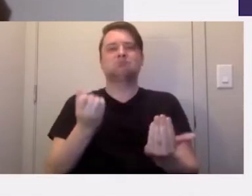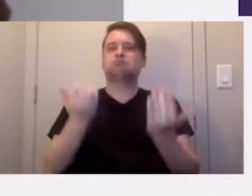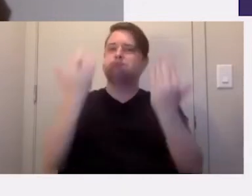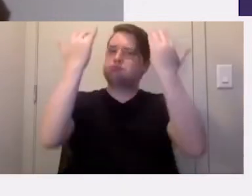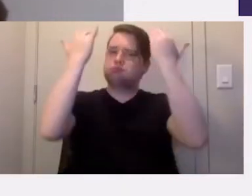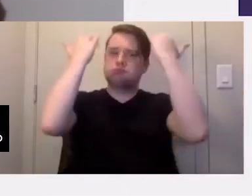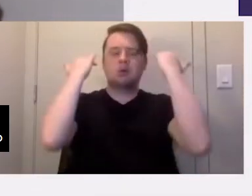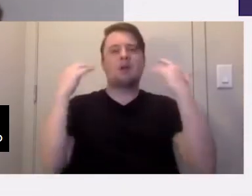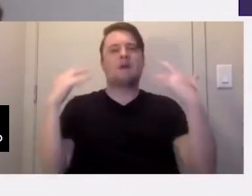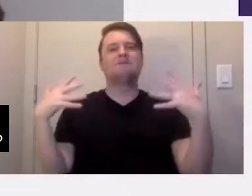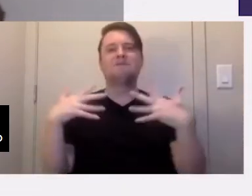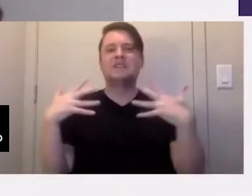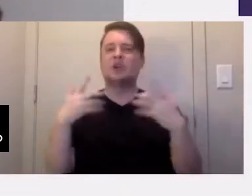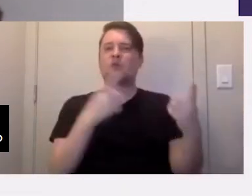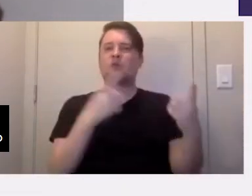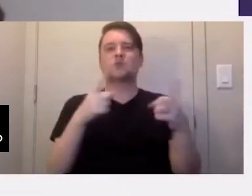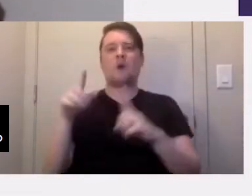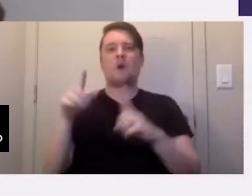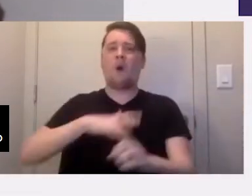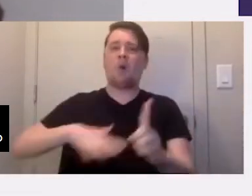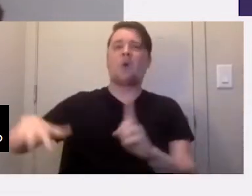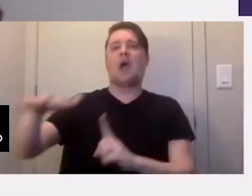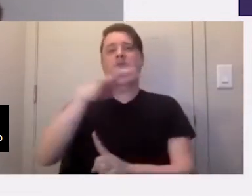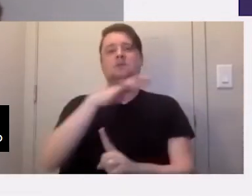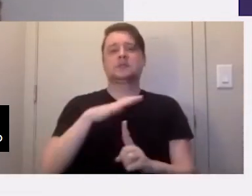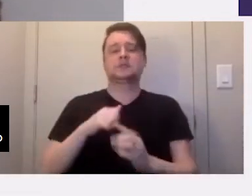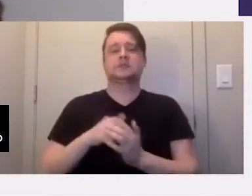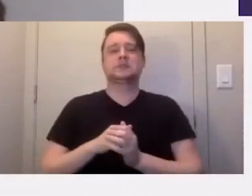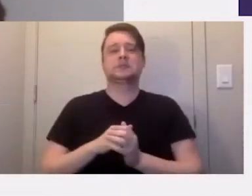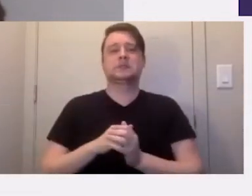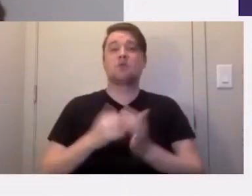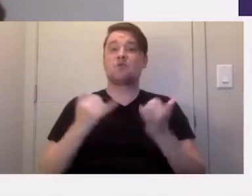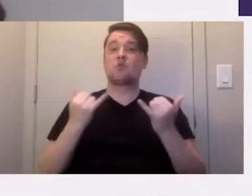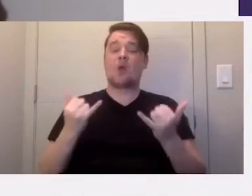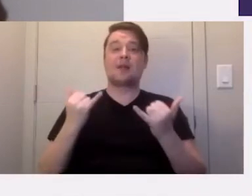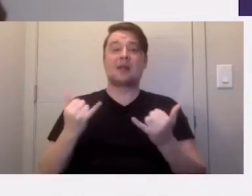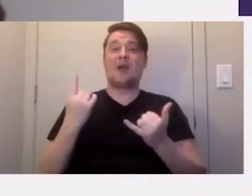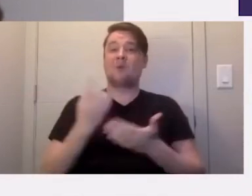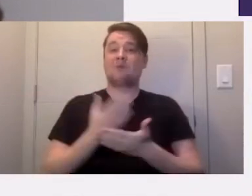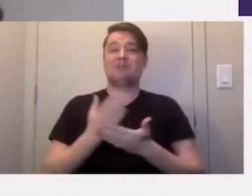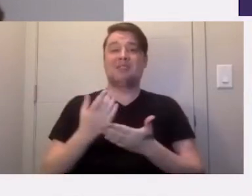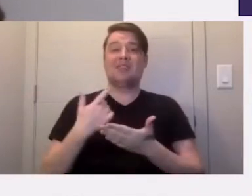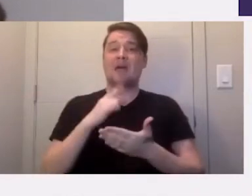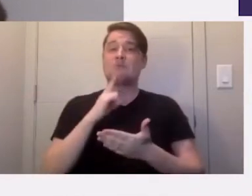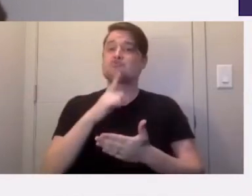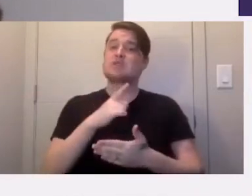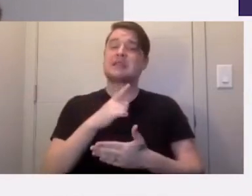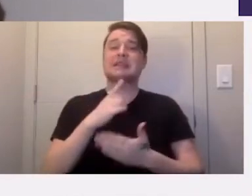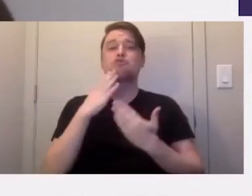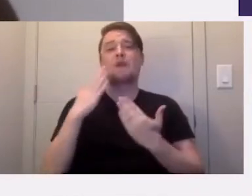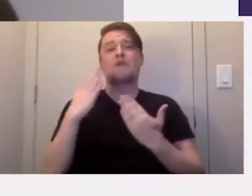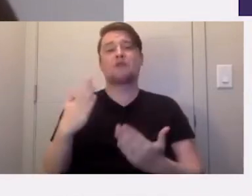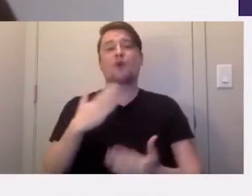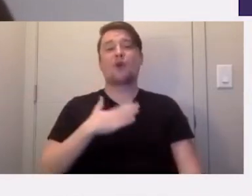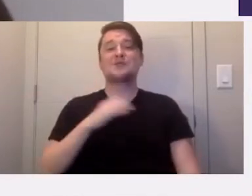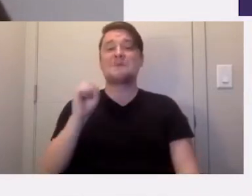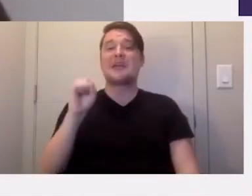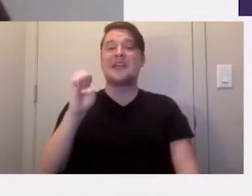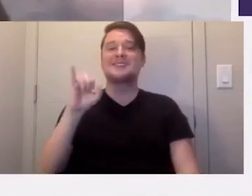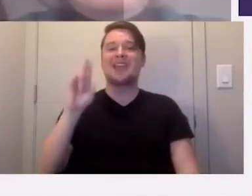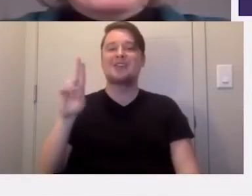fear of what is happening all around us. And right now, one of the things that I am really grateful for is my SEIU